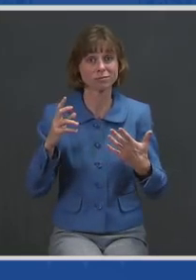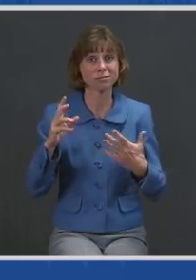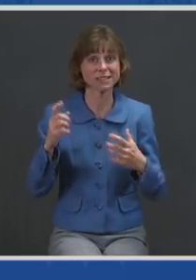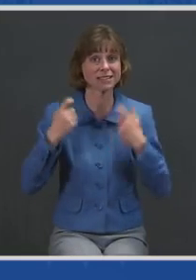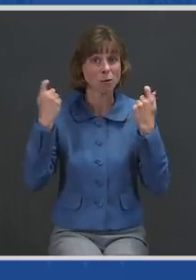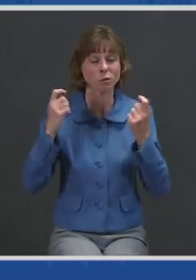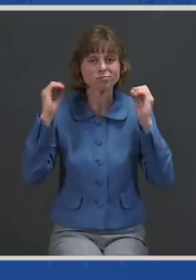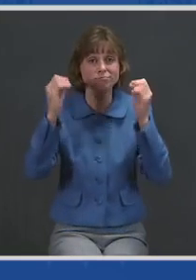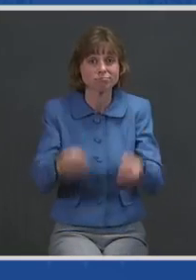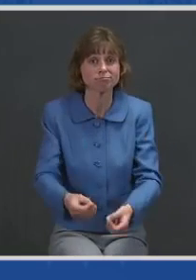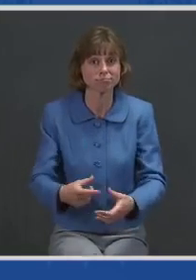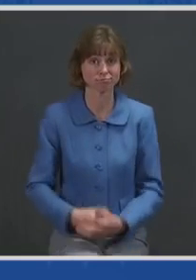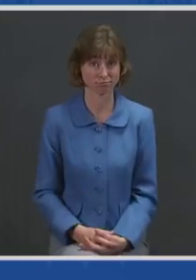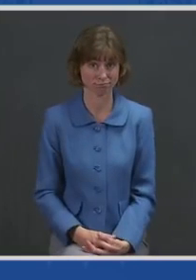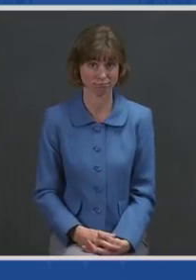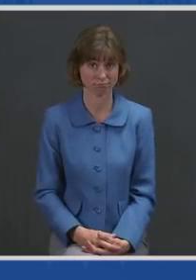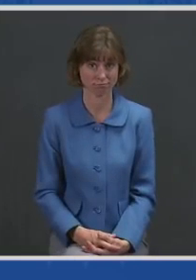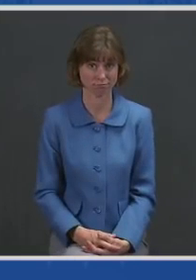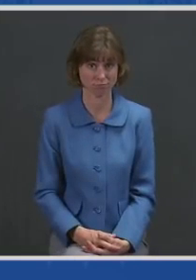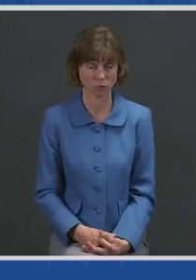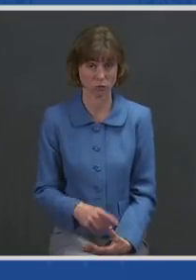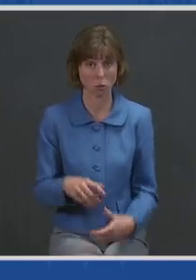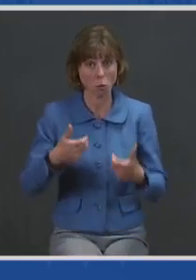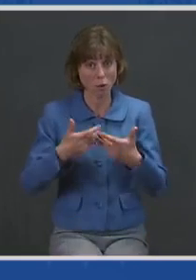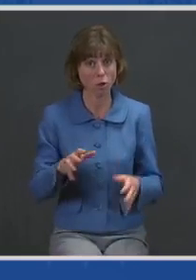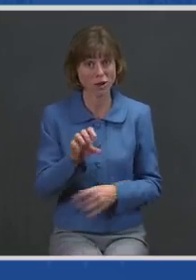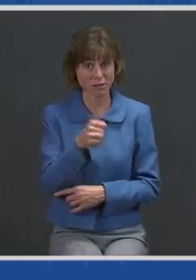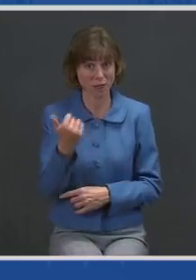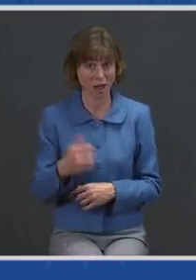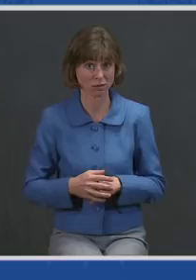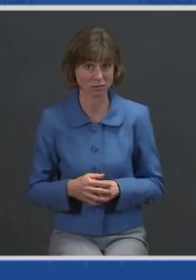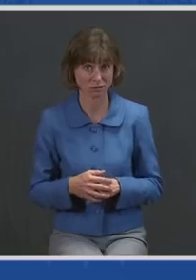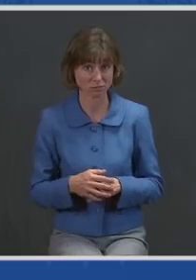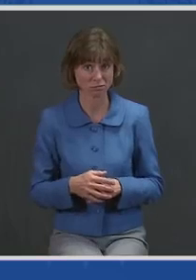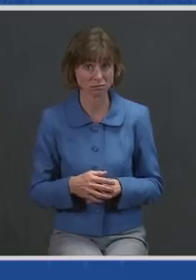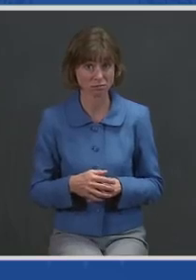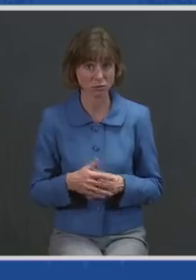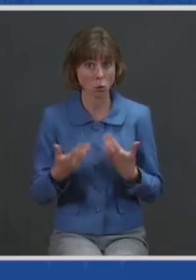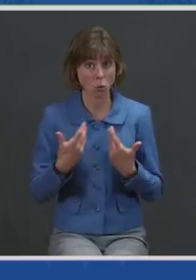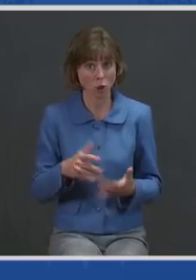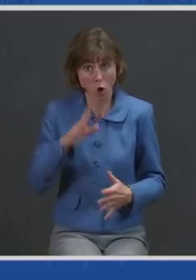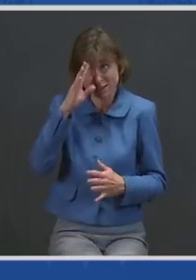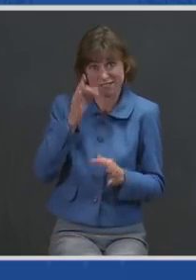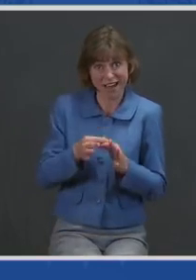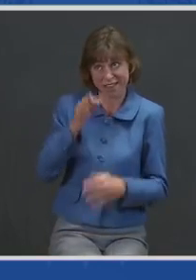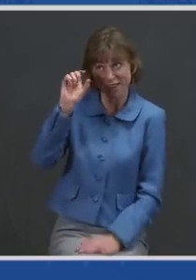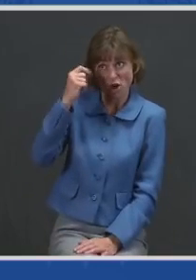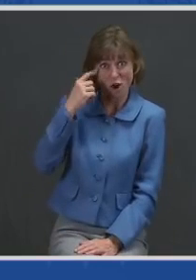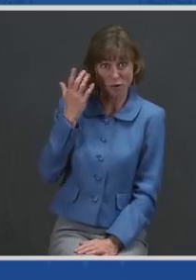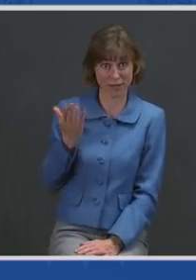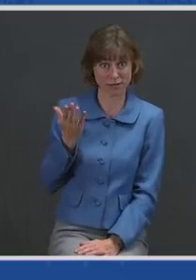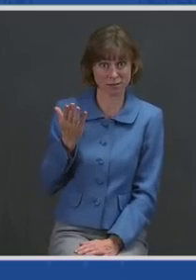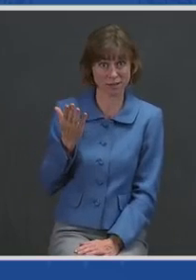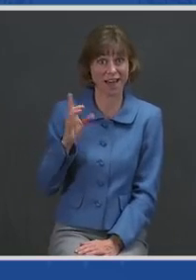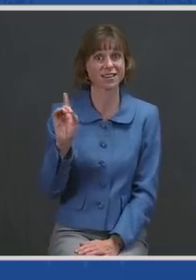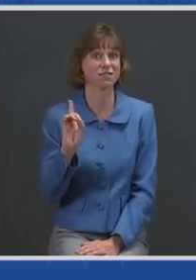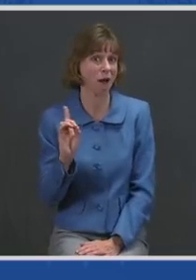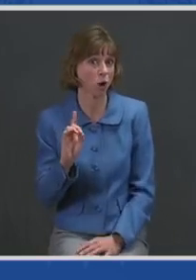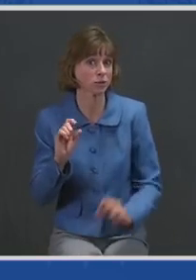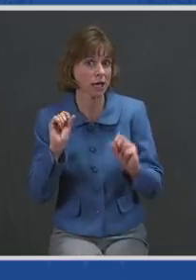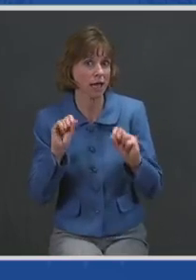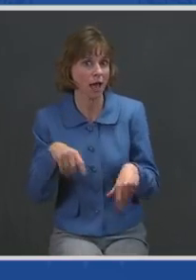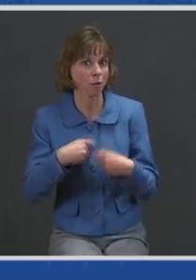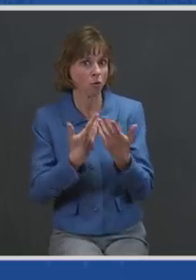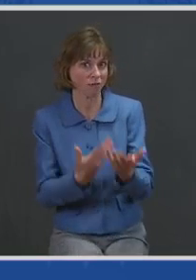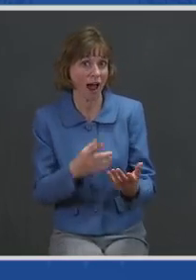You know, and there's something else we lost. We lost faith in whether our government and our democracy can deliver